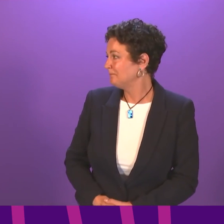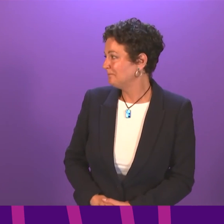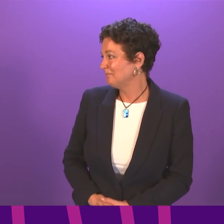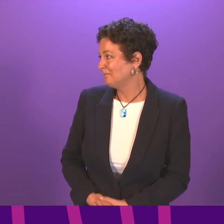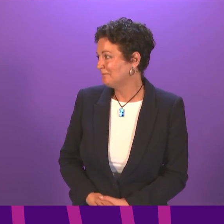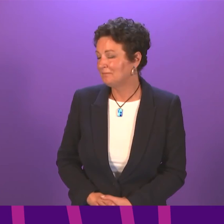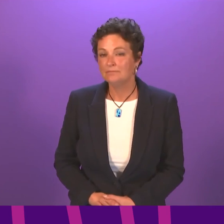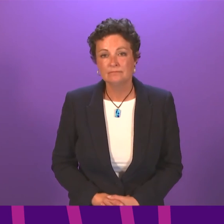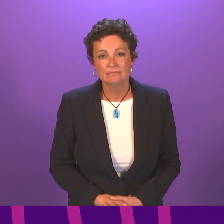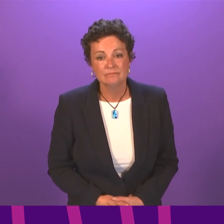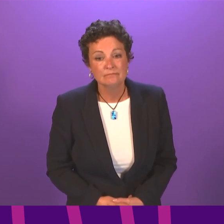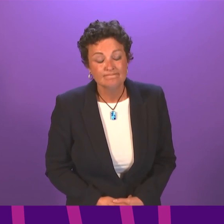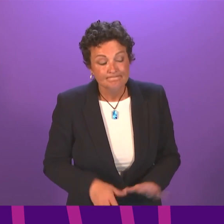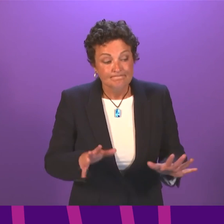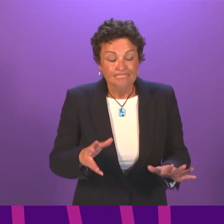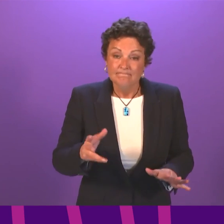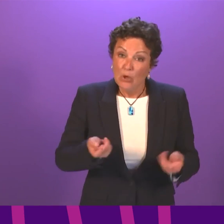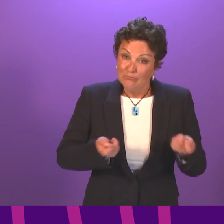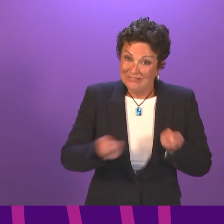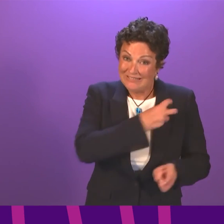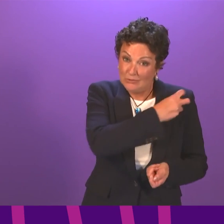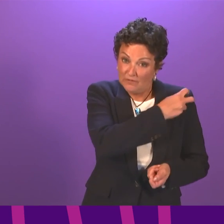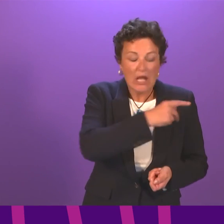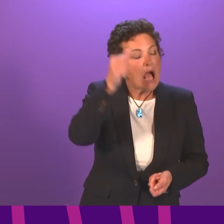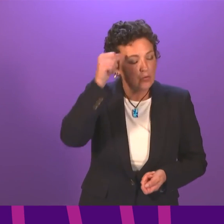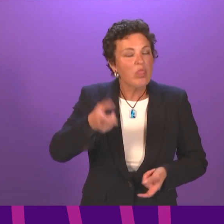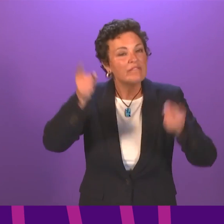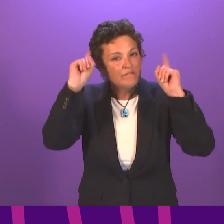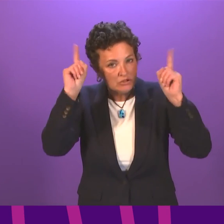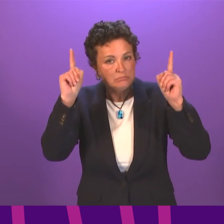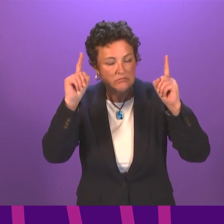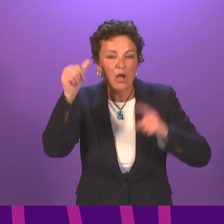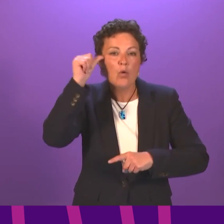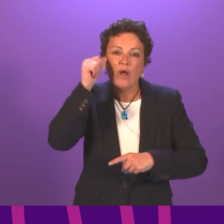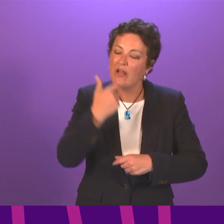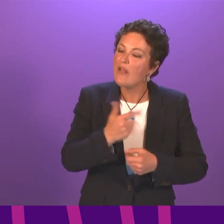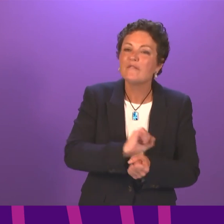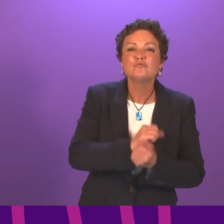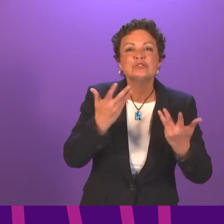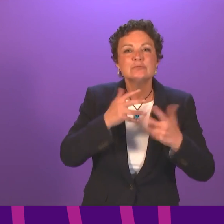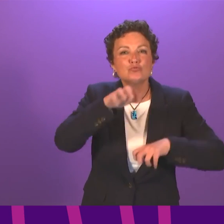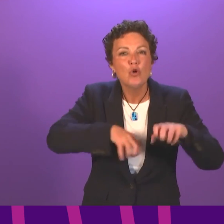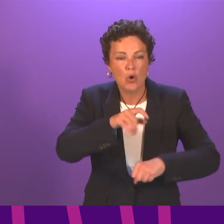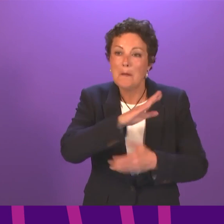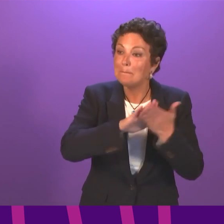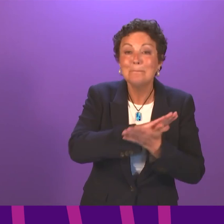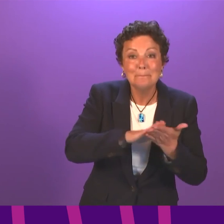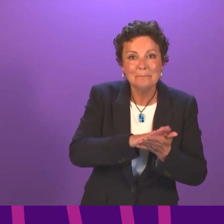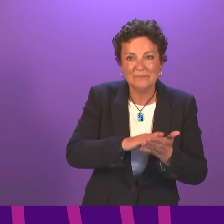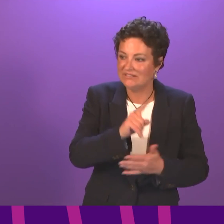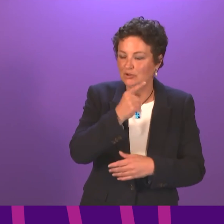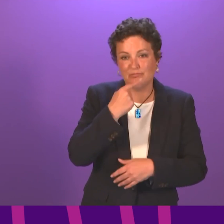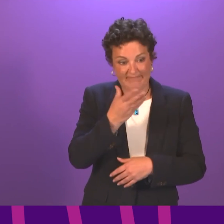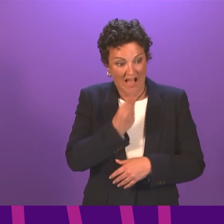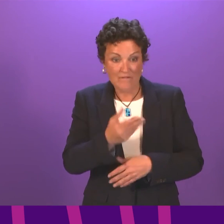Presiding Officer, I know the First Minister is aware of the Freedom to Crawl campaign, which calls in the Mears Group and the UK Government to cease using a mother and baby unit in